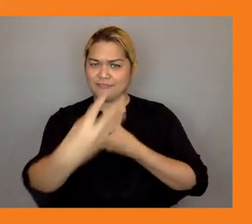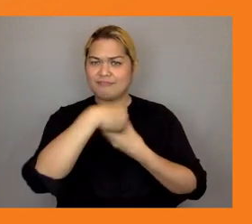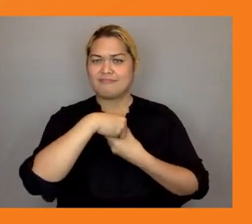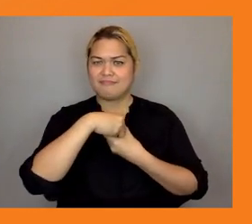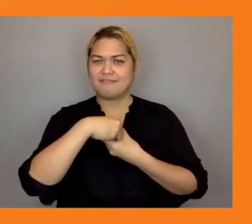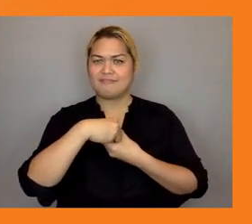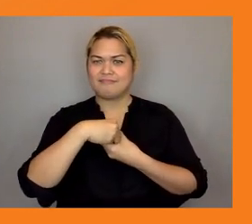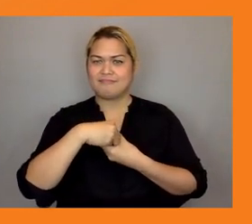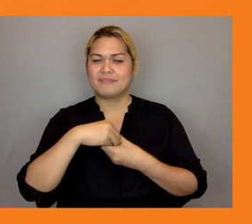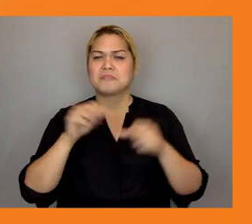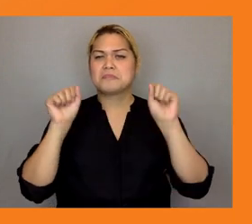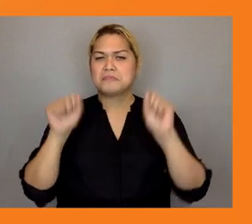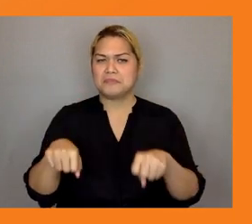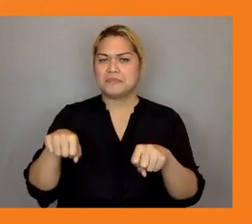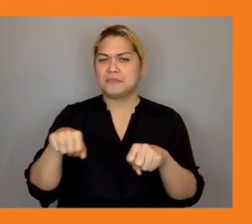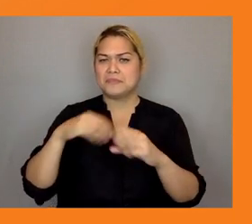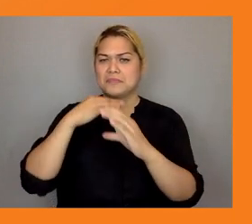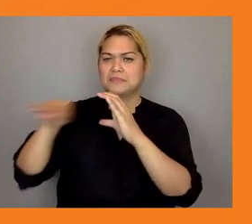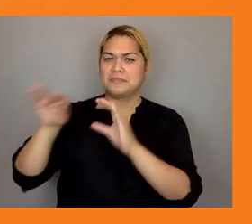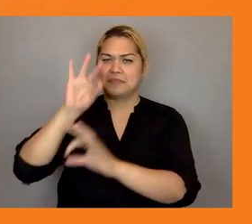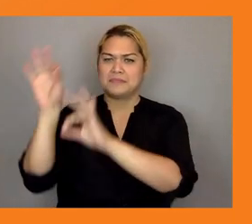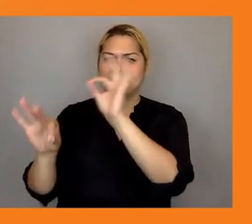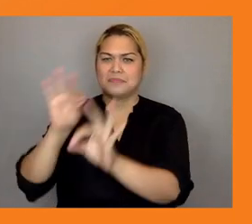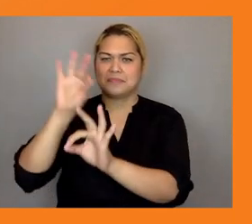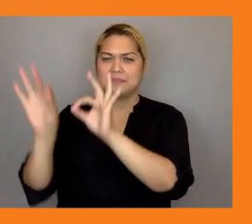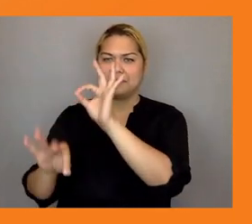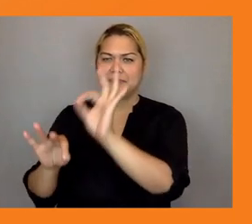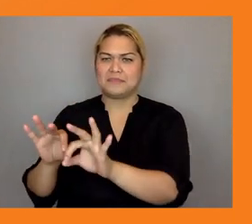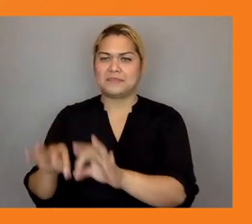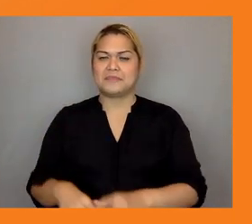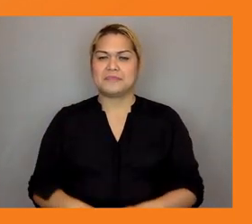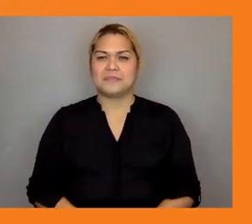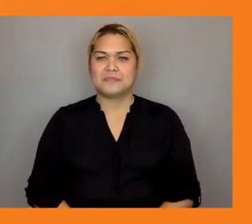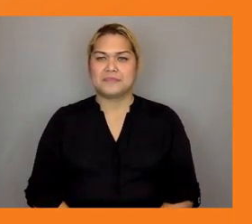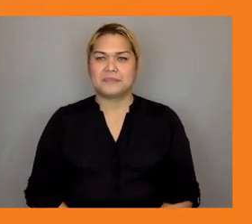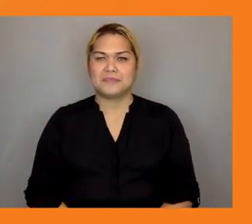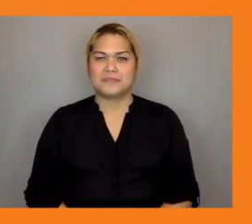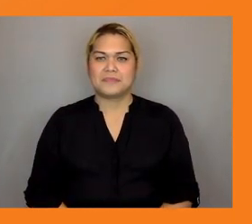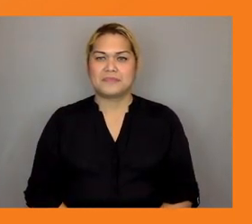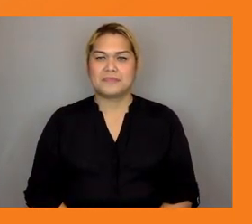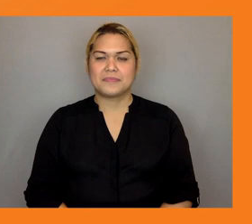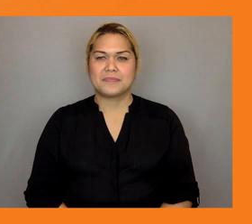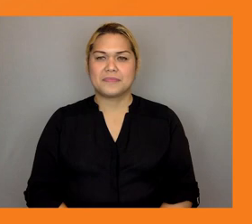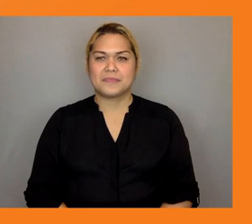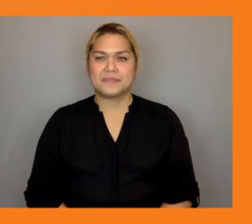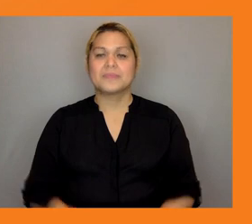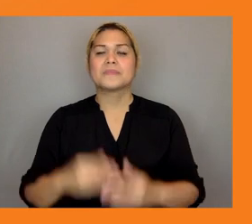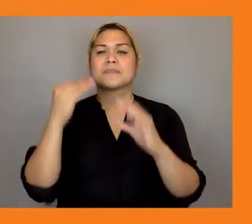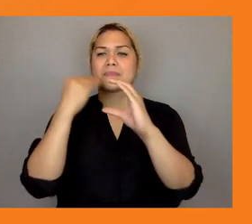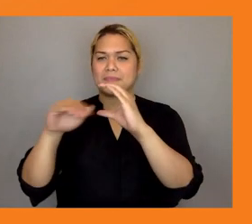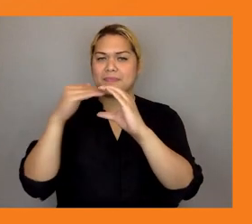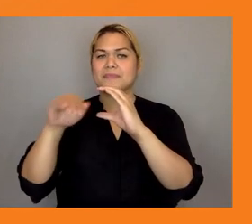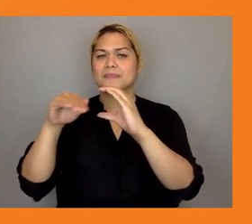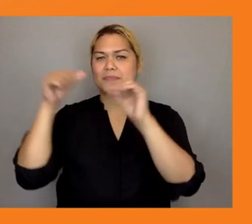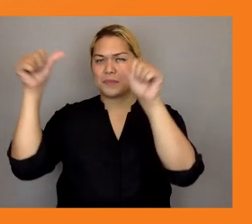live well how do we do this iris well if you want to ask a question you may access pigeonhole live